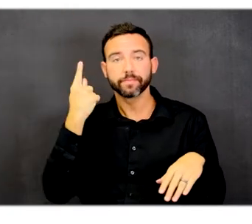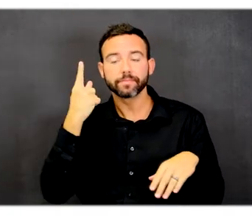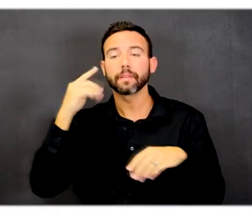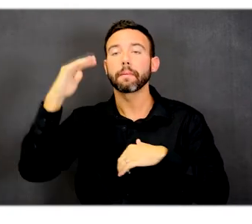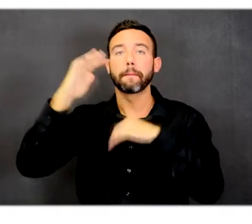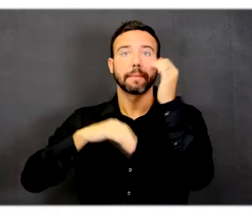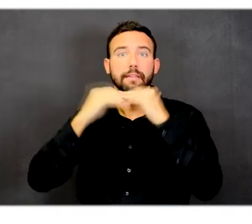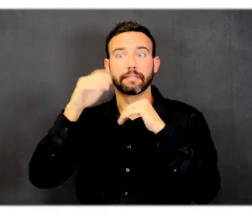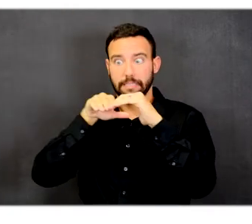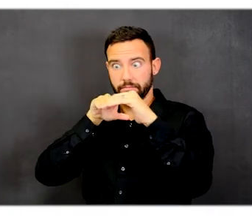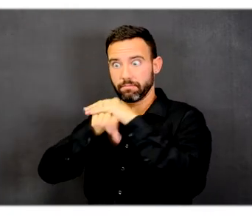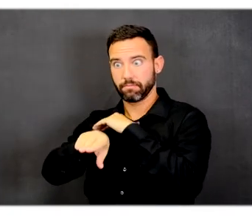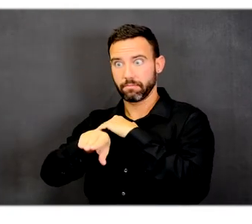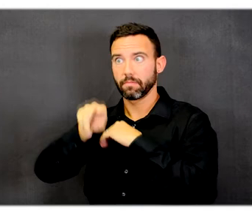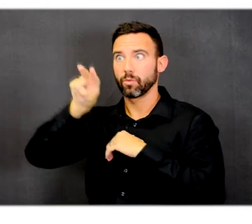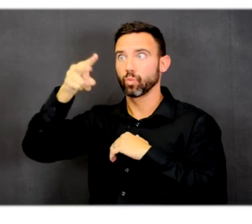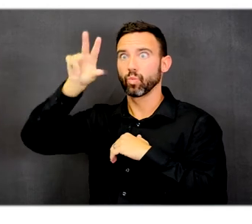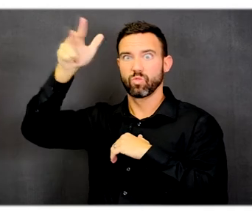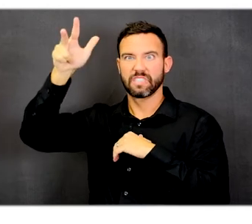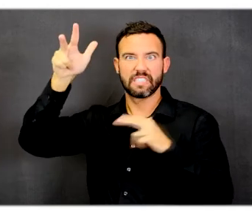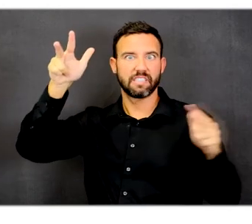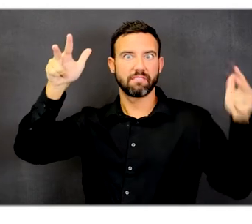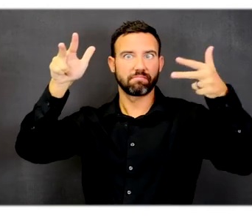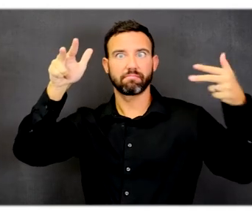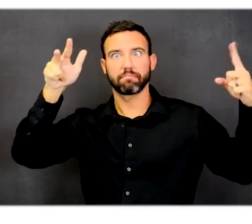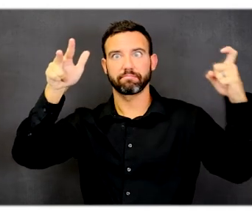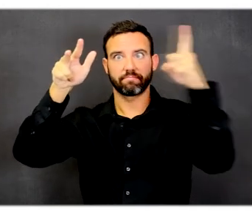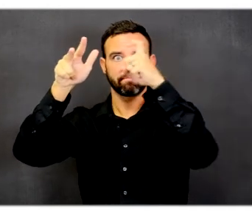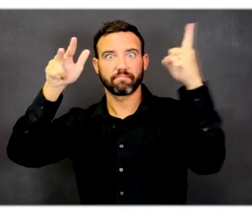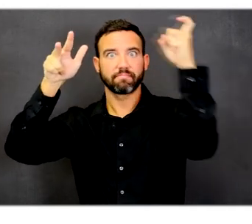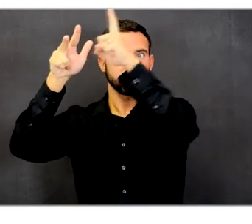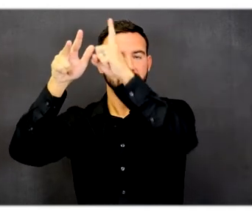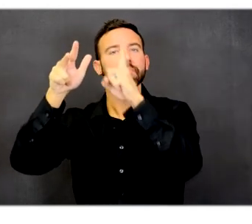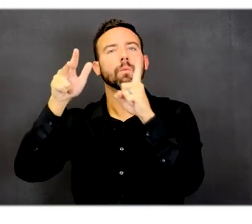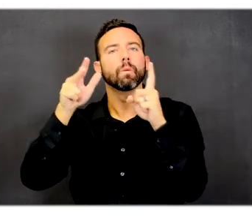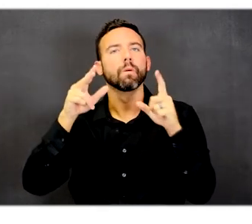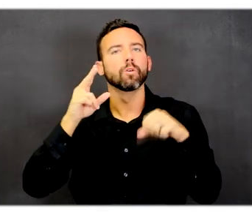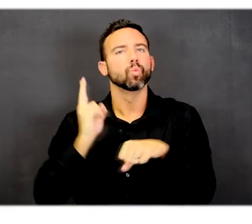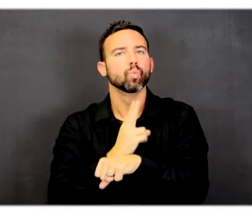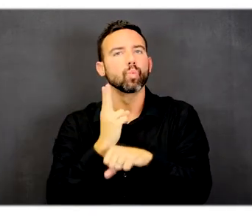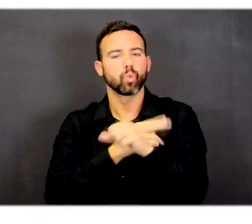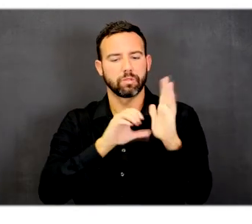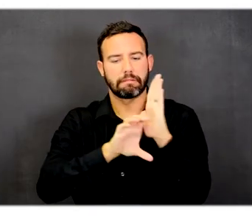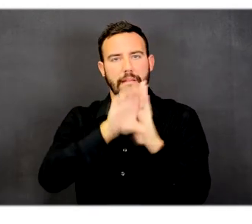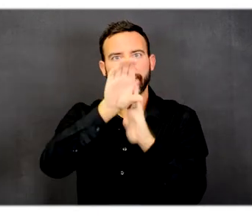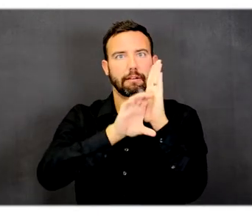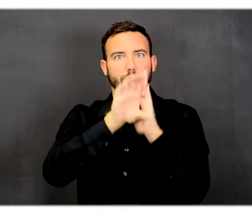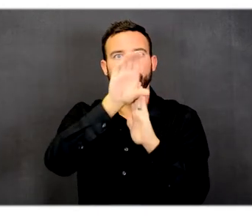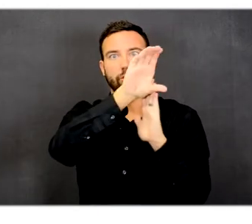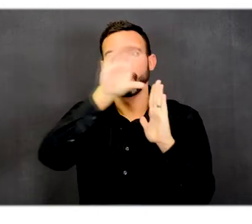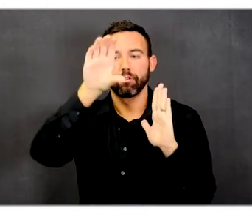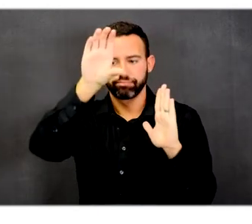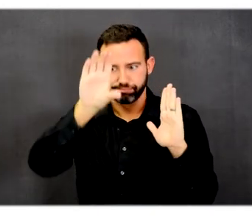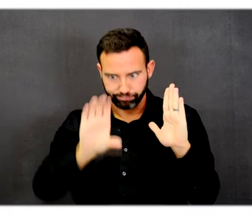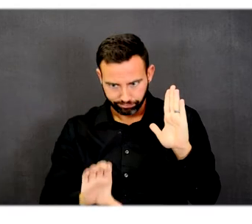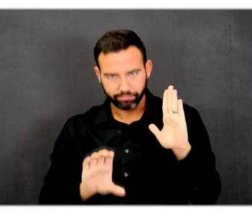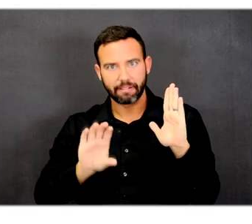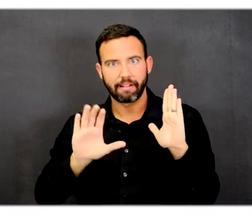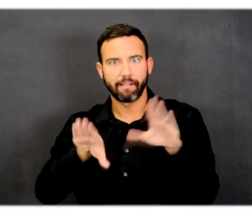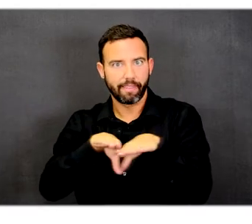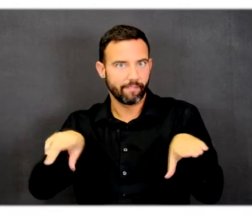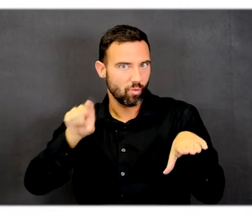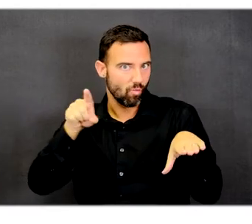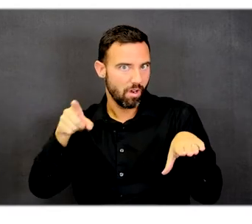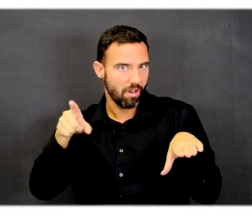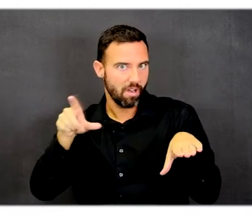and three from the accessible spaces, you would go into the elevator lobby and take it down to level one. Level